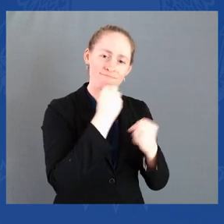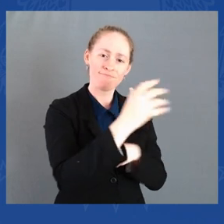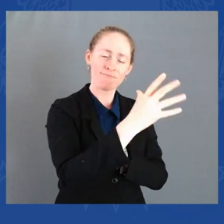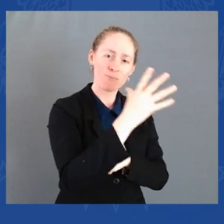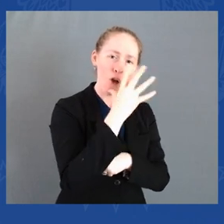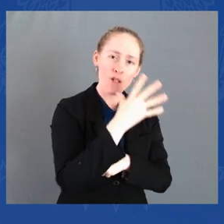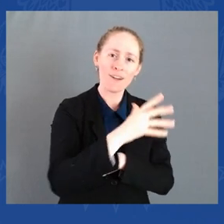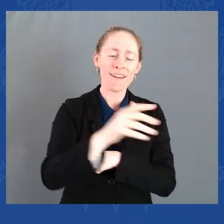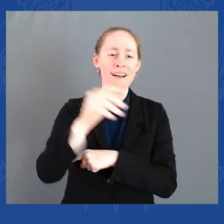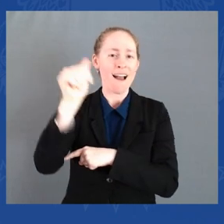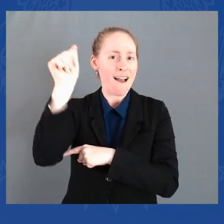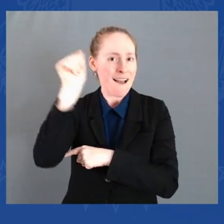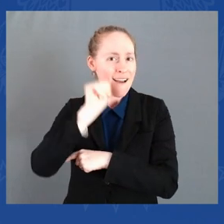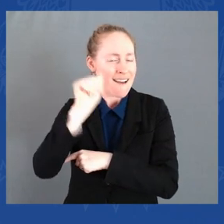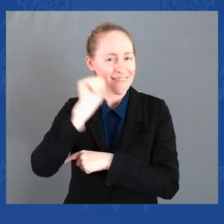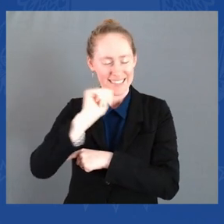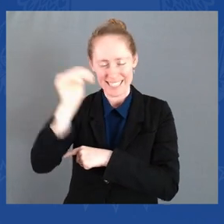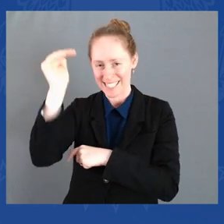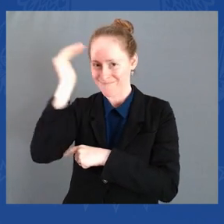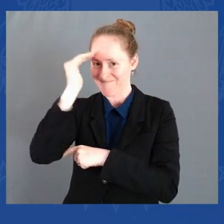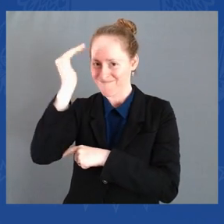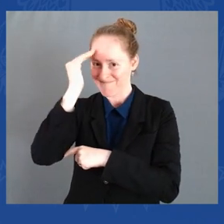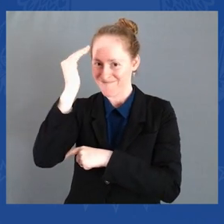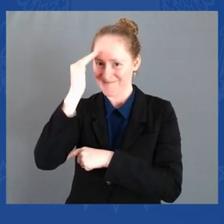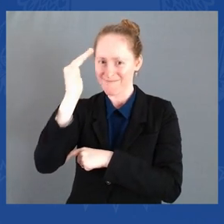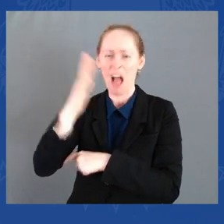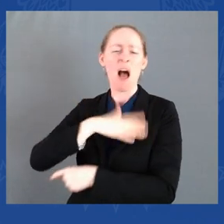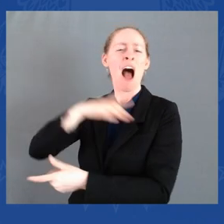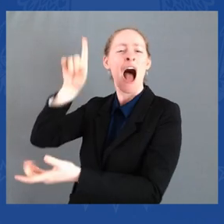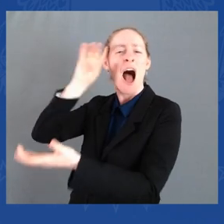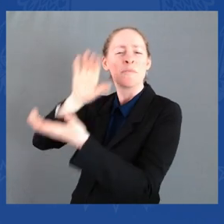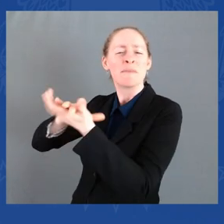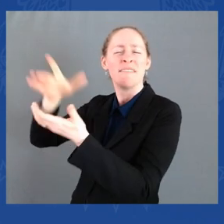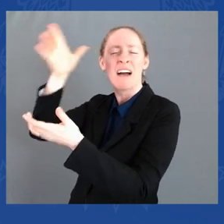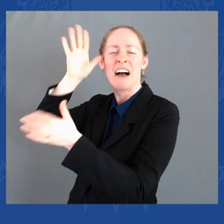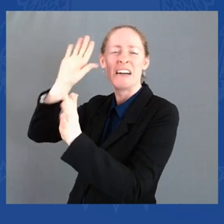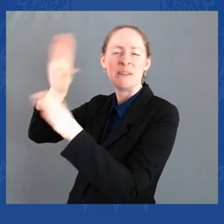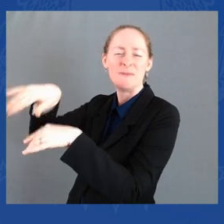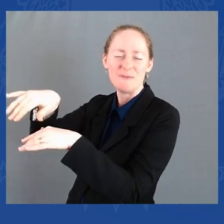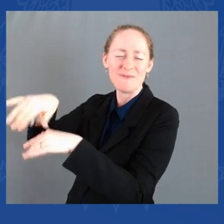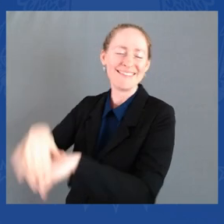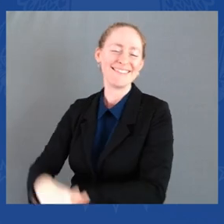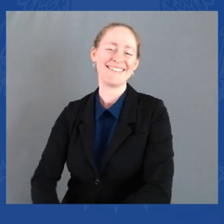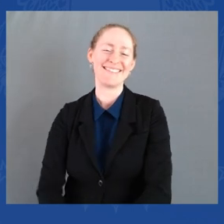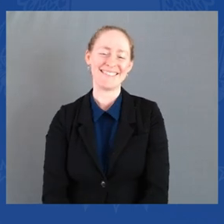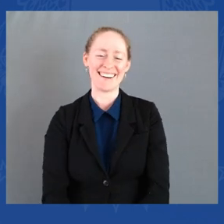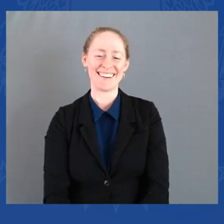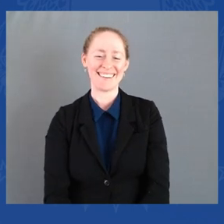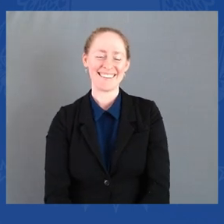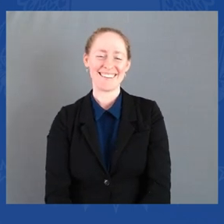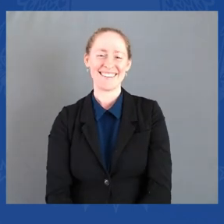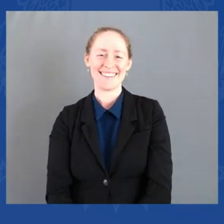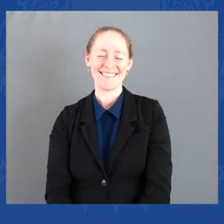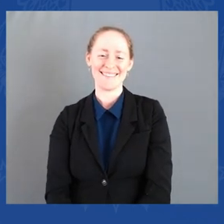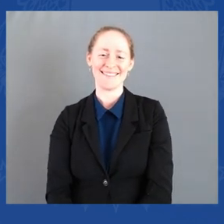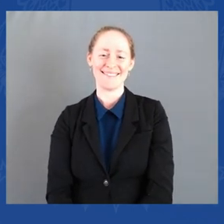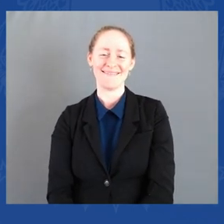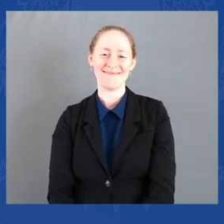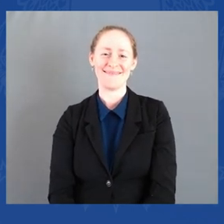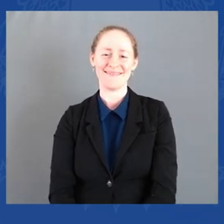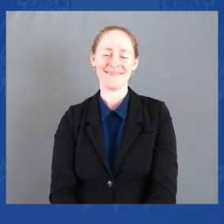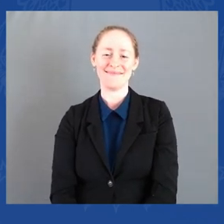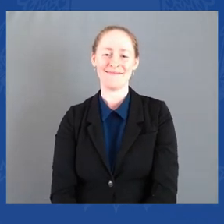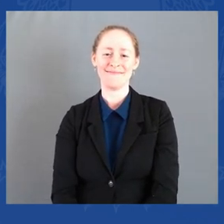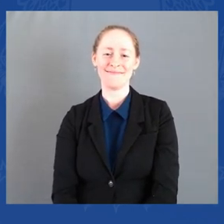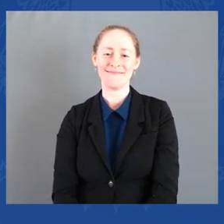And, of course, the husbands and the fathers and the grandfathers. It is good to be with everyone. I think this is, Mr. President, one of